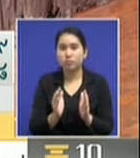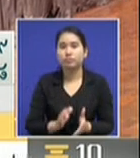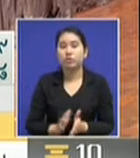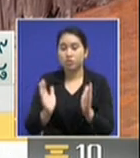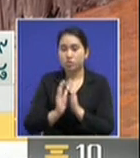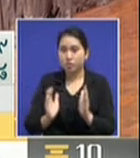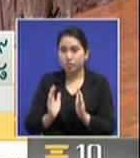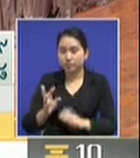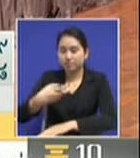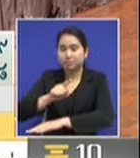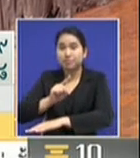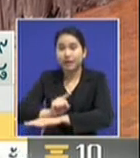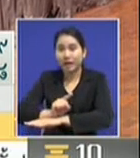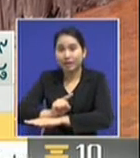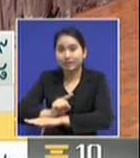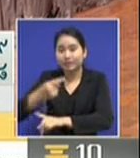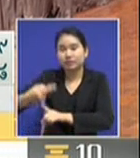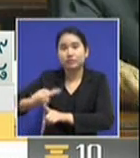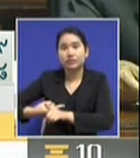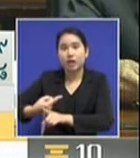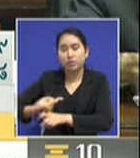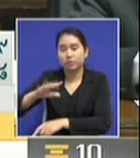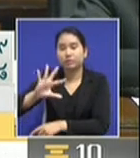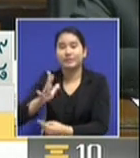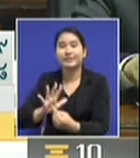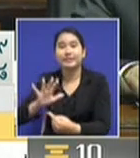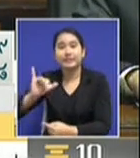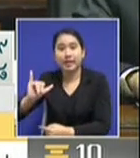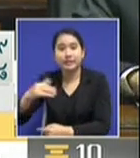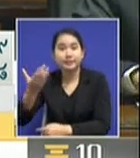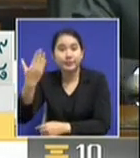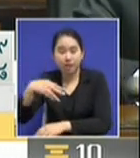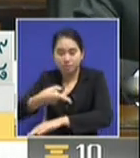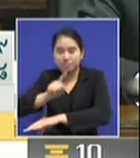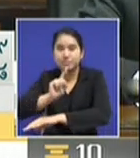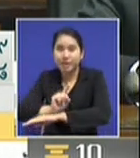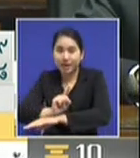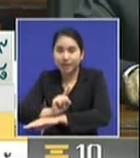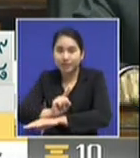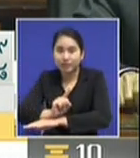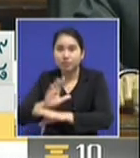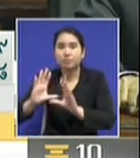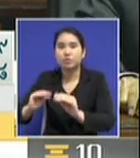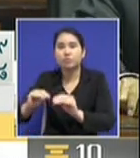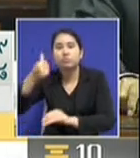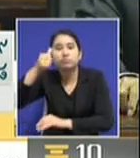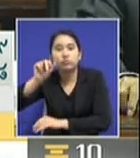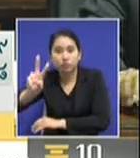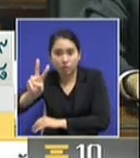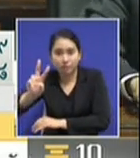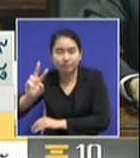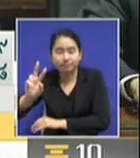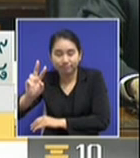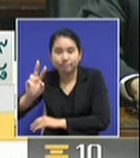invitation to join the formation of a new government, the party members have accepted the